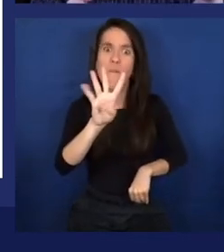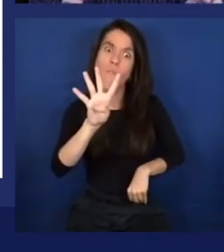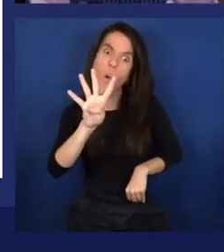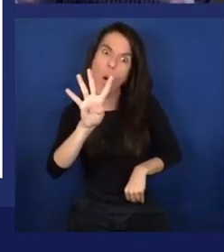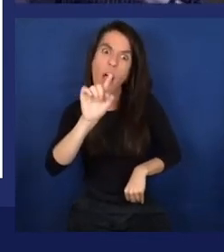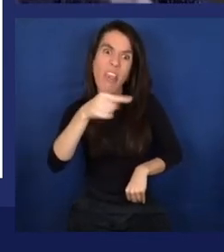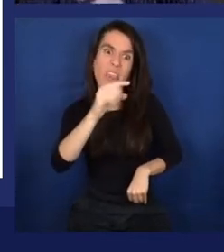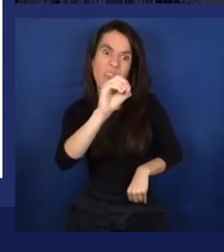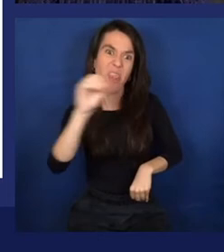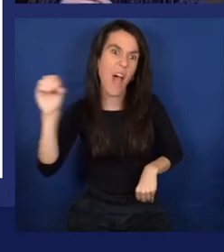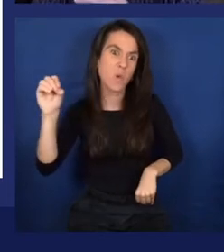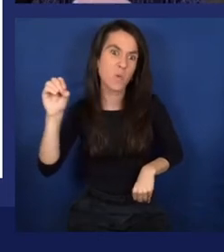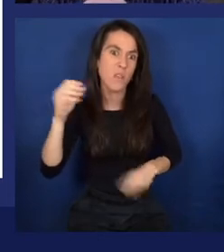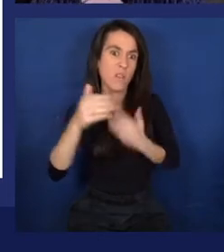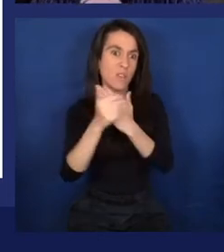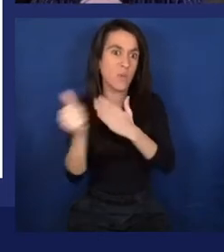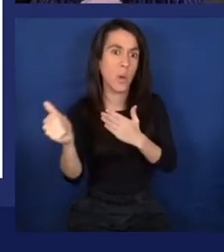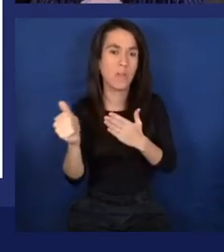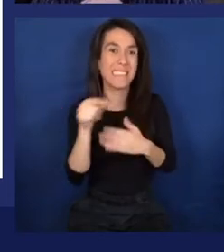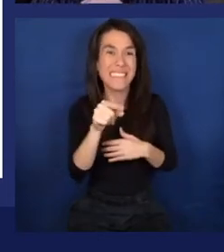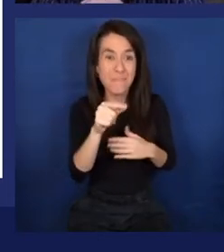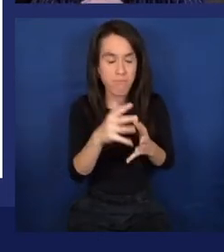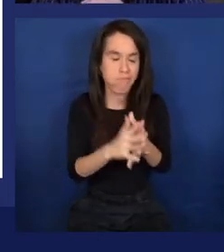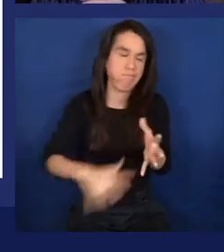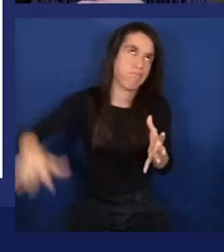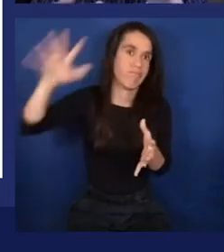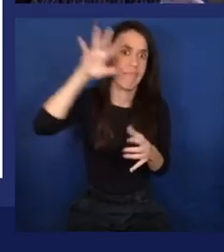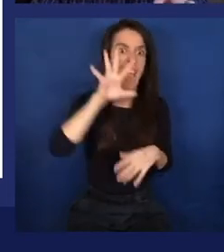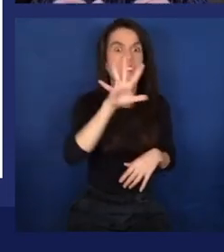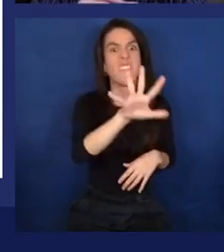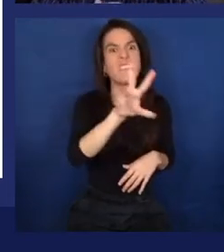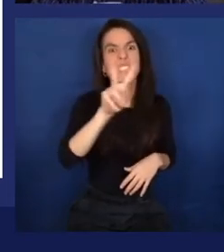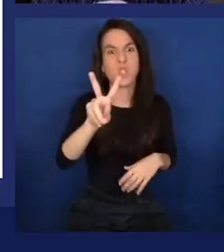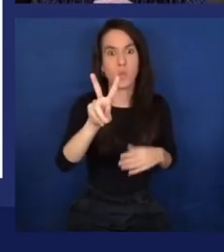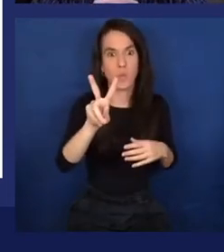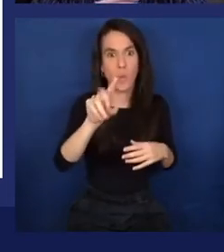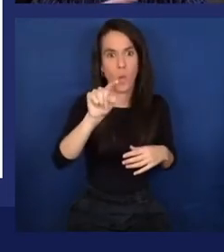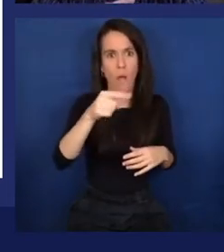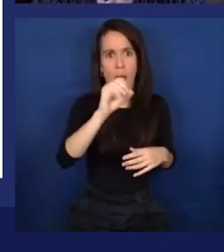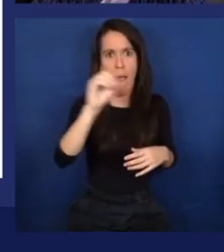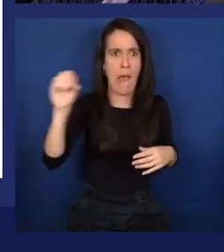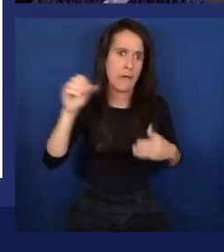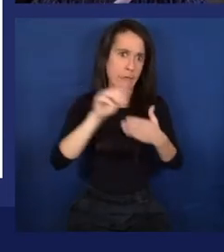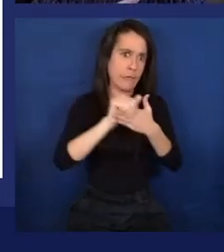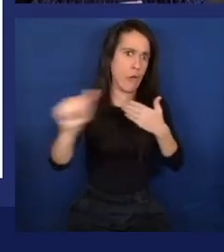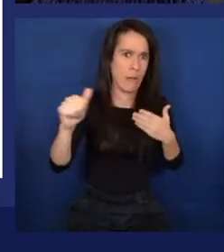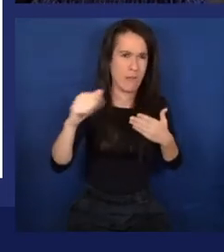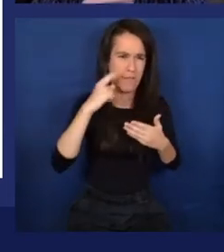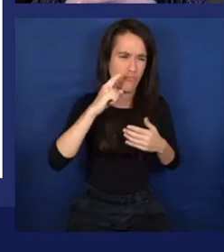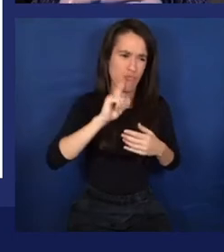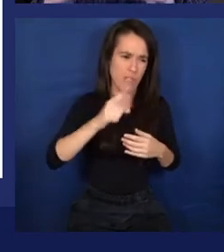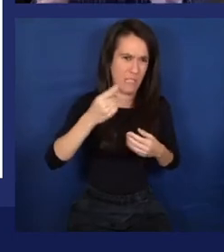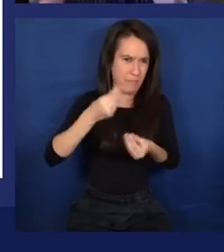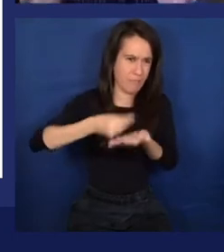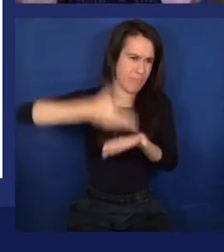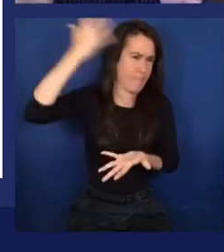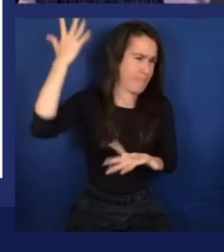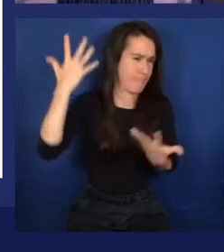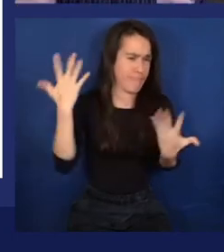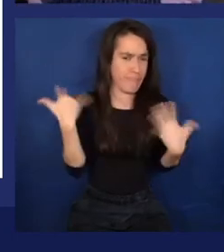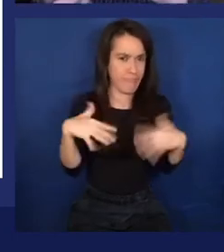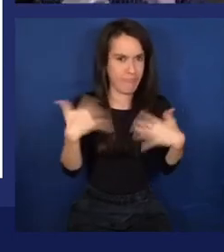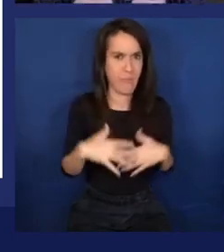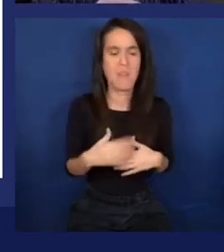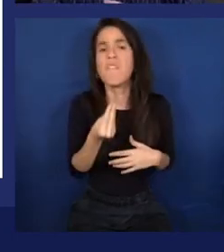$50,000 to $100,000 apiece. And there's about a dozen vendors selling them, and they're